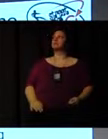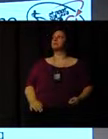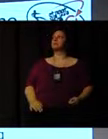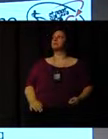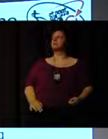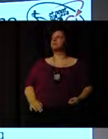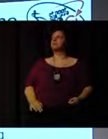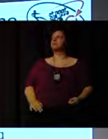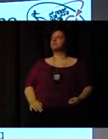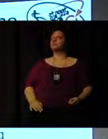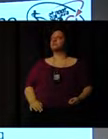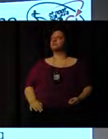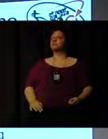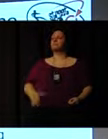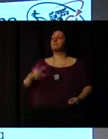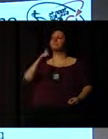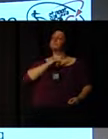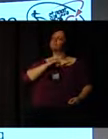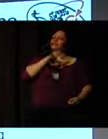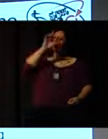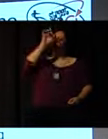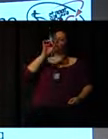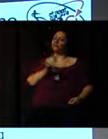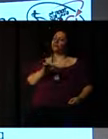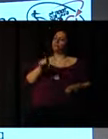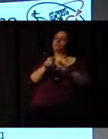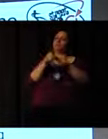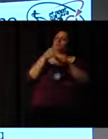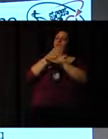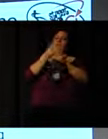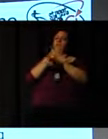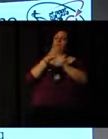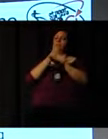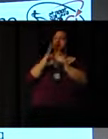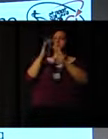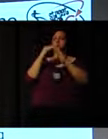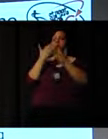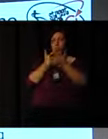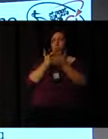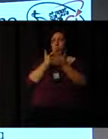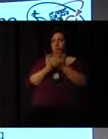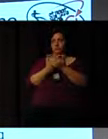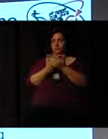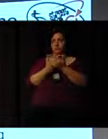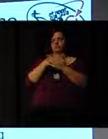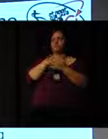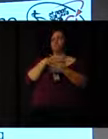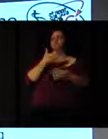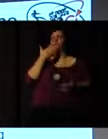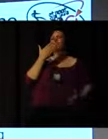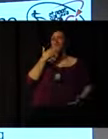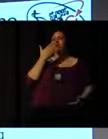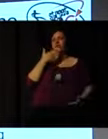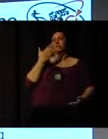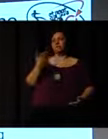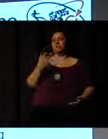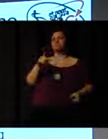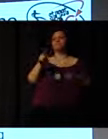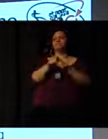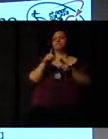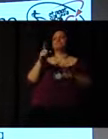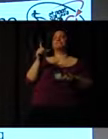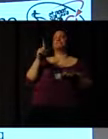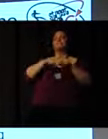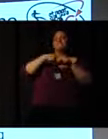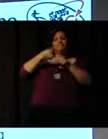to get to university and then give advice around bursaries. And finally, having sort of experienced London 2012 and